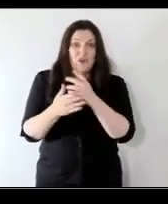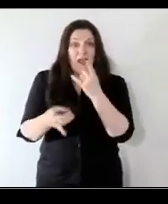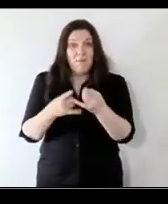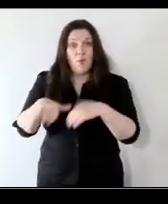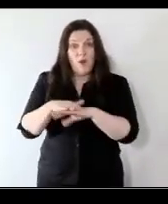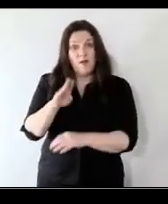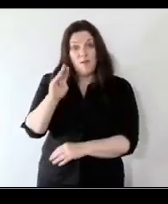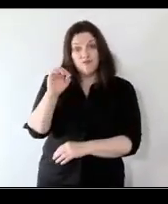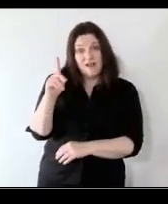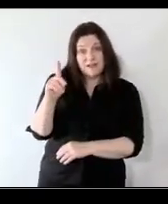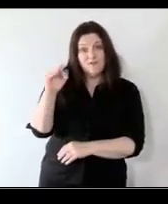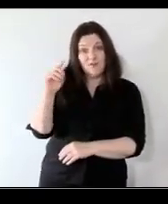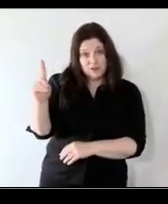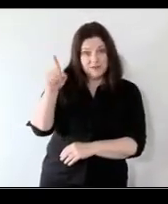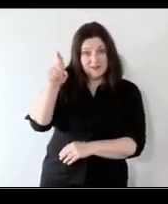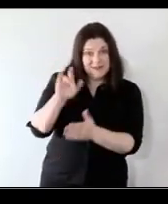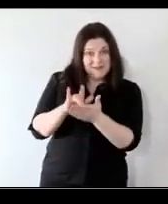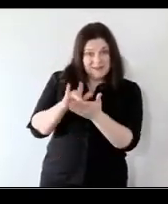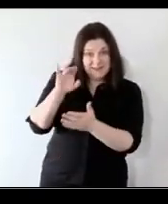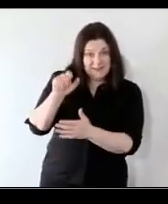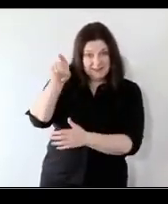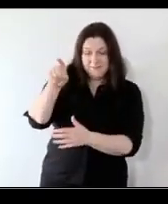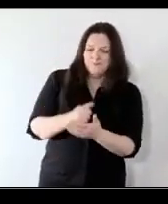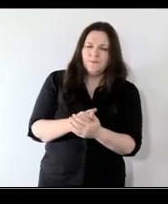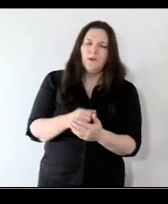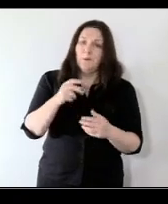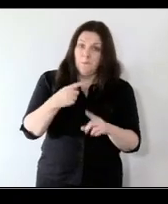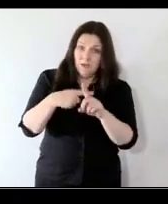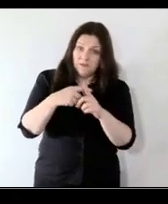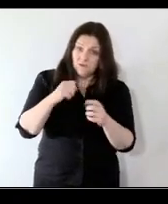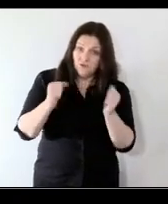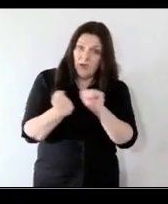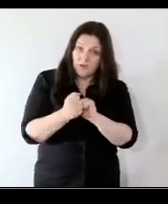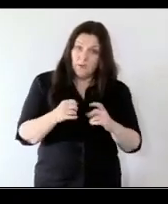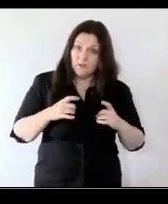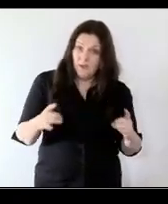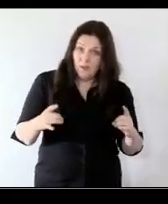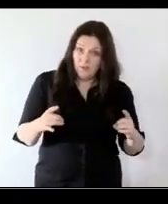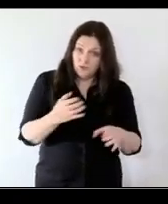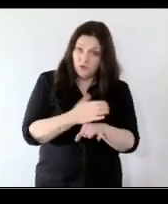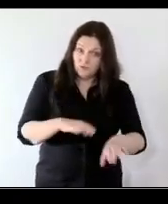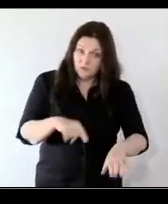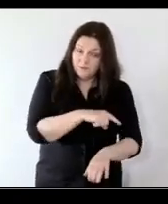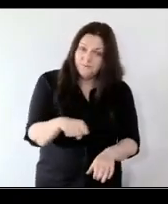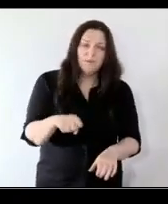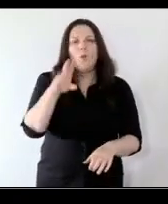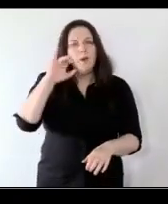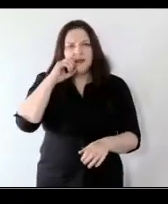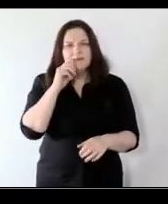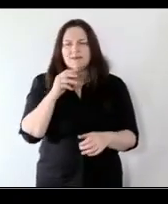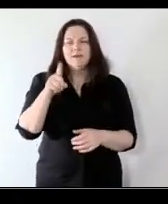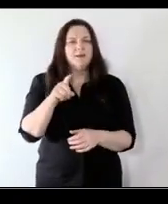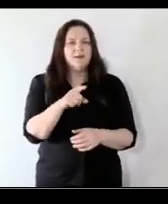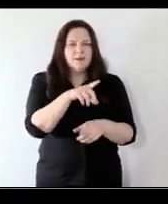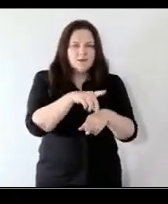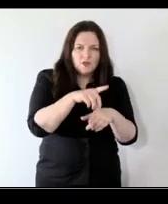made some really really positive progress around children's health has been because clinicians work with